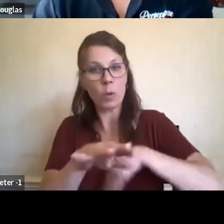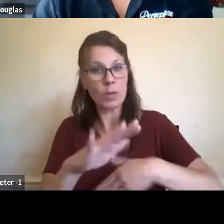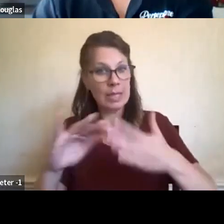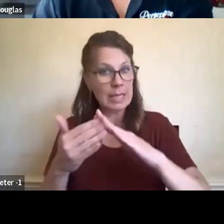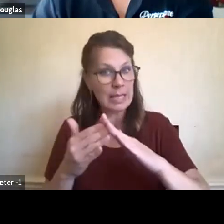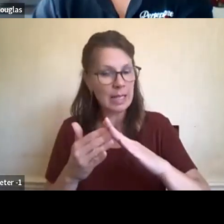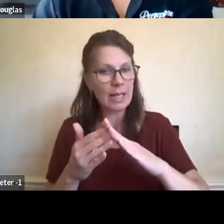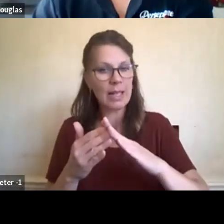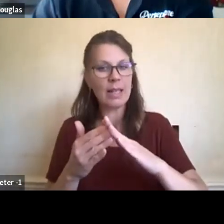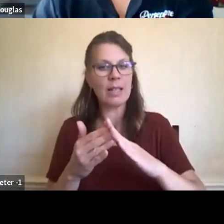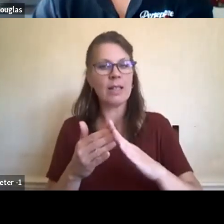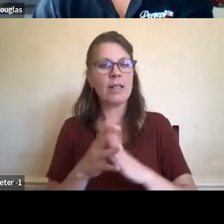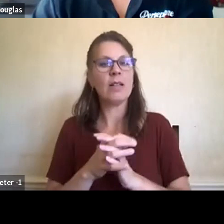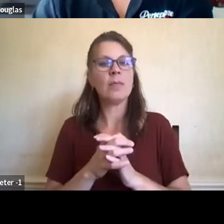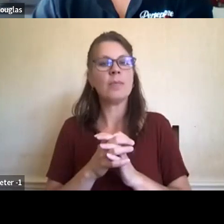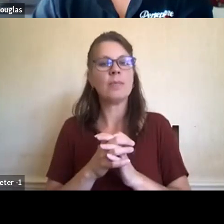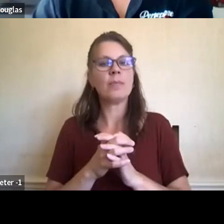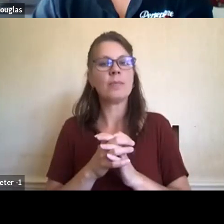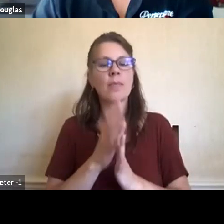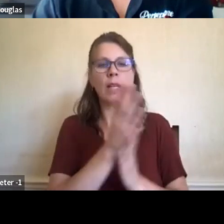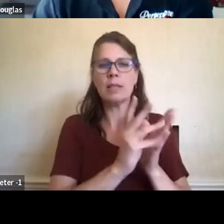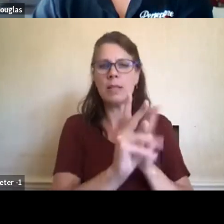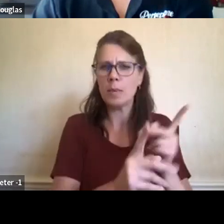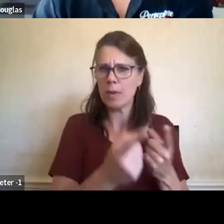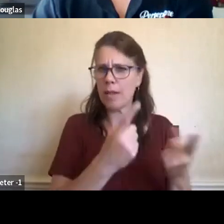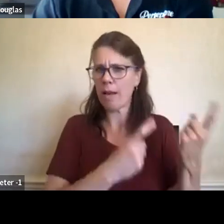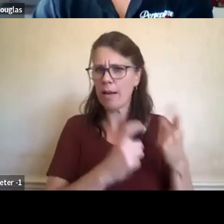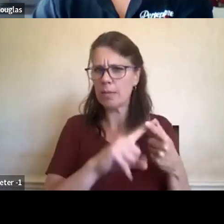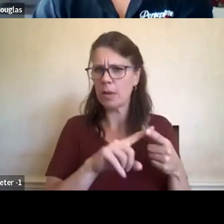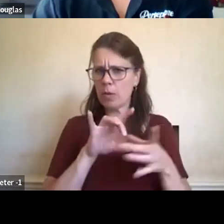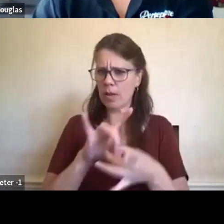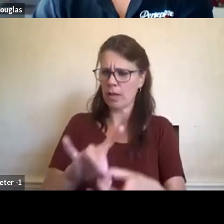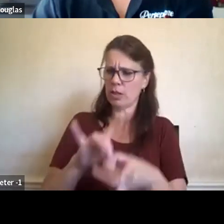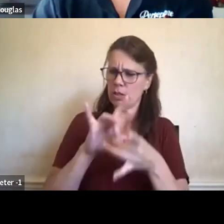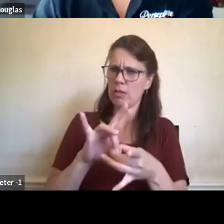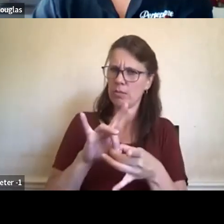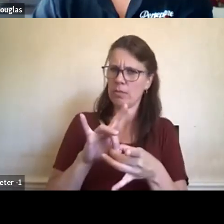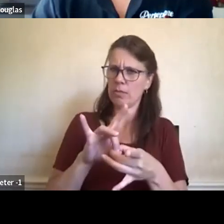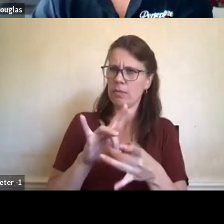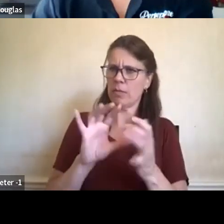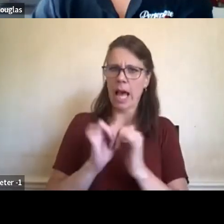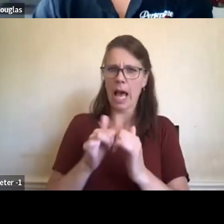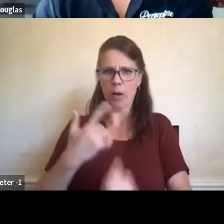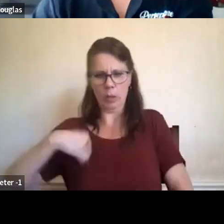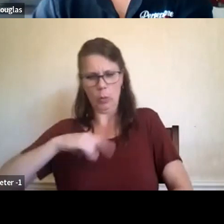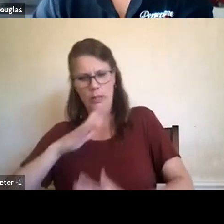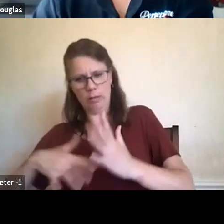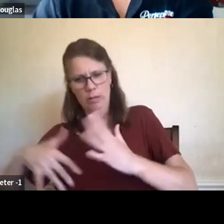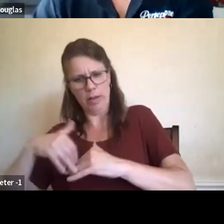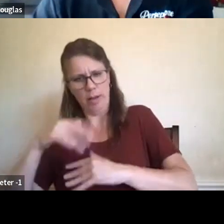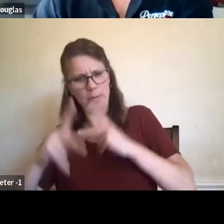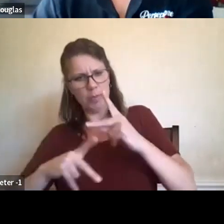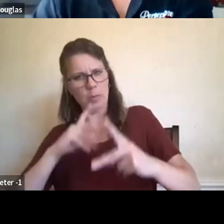there was questions that were asked about relationships and how can we engage? Well, I encourage you to go check out this